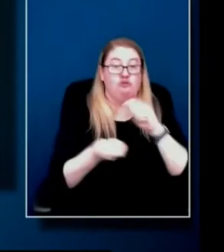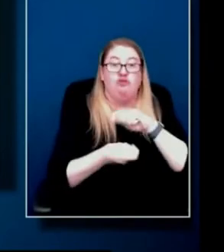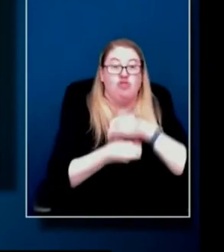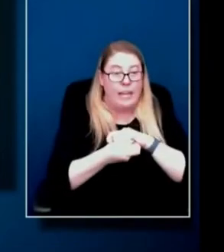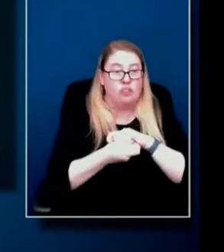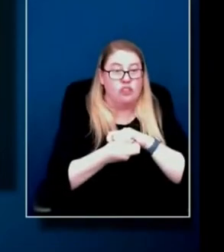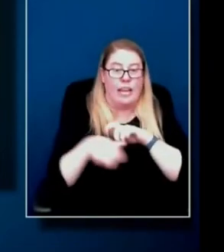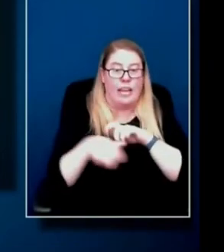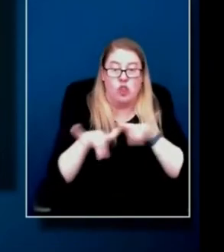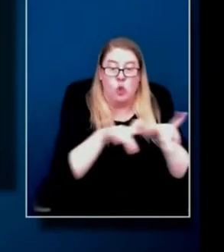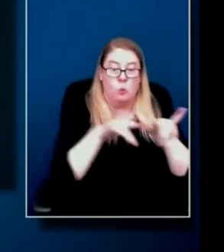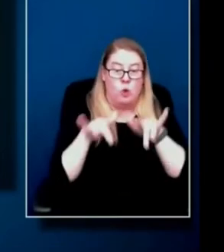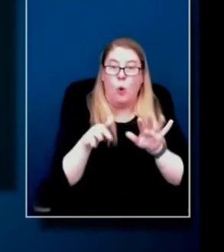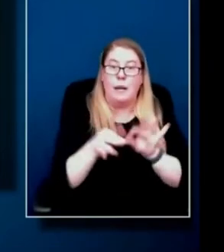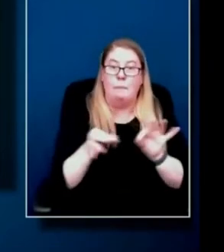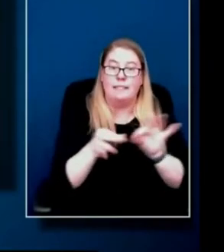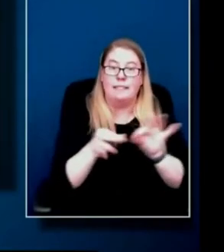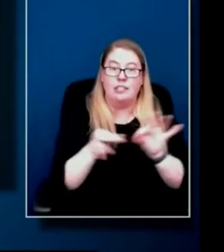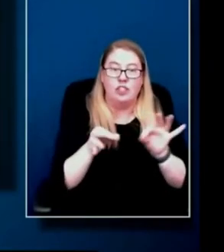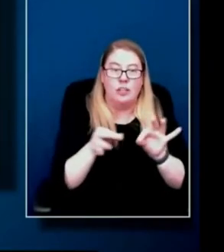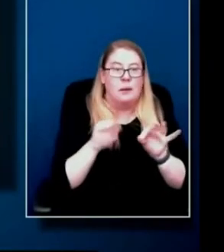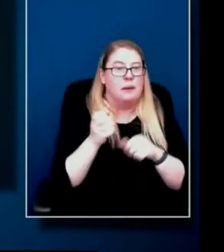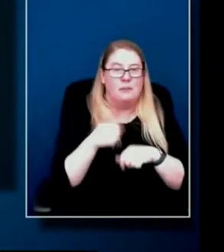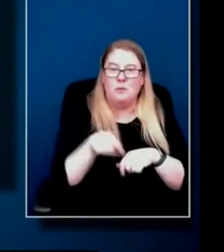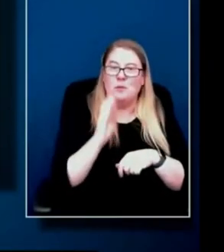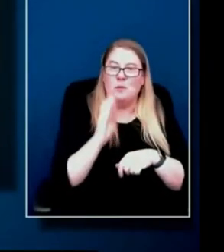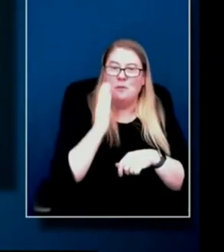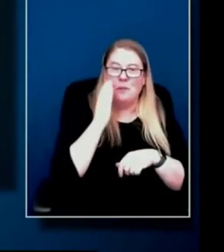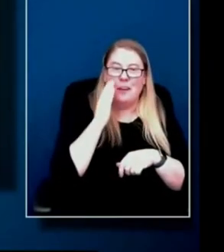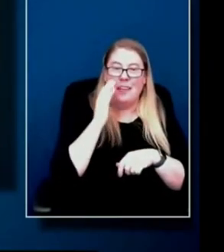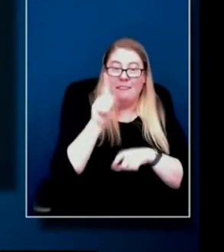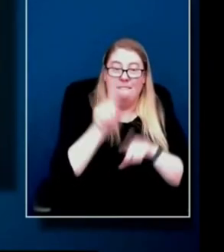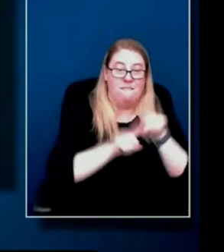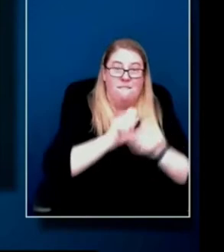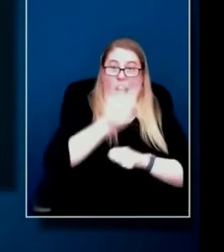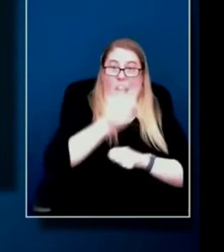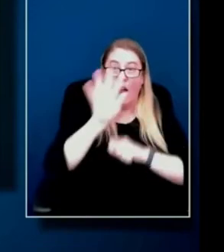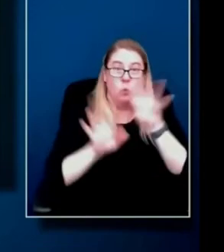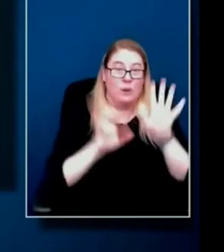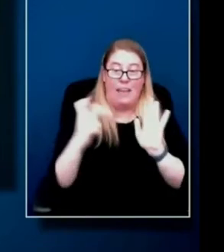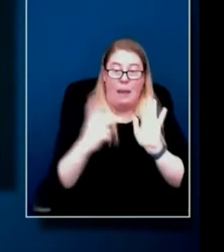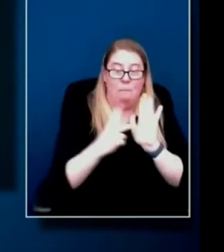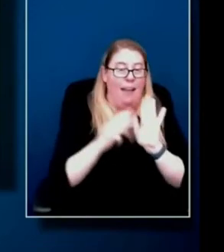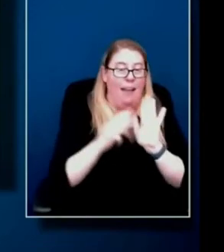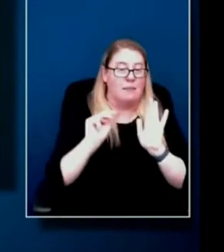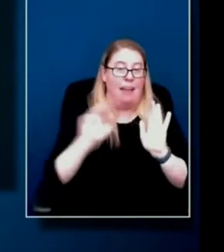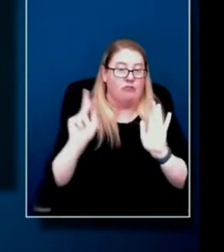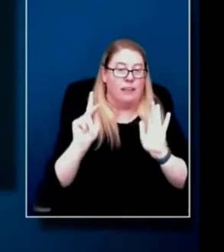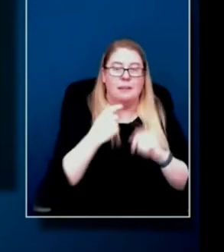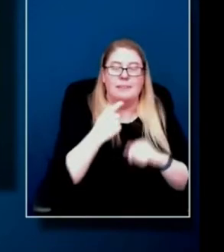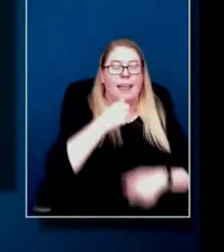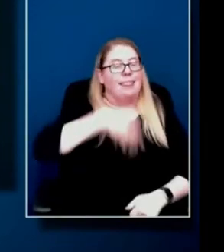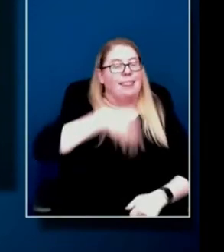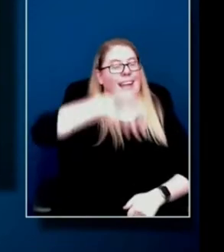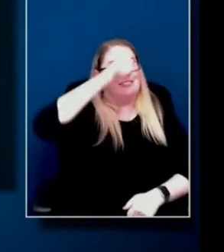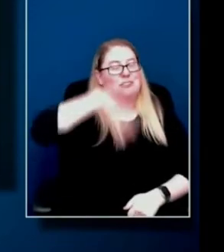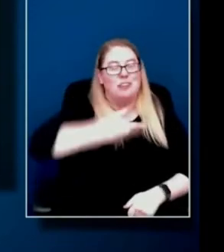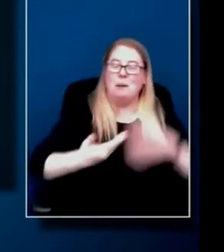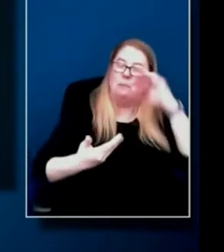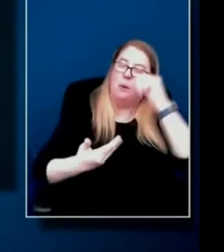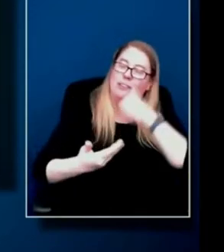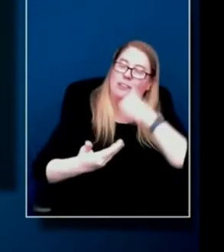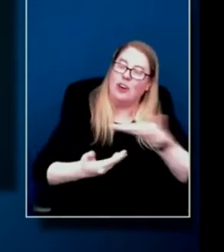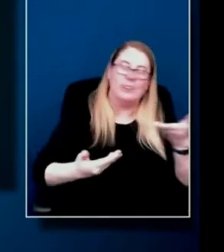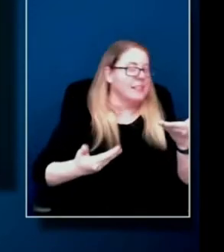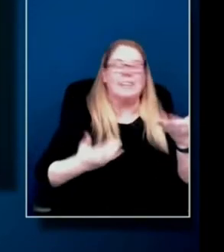recorded messages. And so many of you are probably familiar when we brought the fireworks back to the Magic Kingdom. We no longer say ladies and gentlemen, boys and girls. say dreamers of